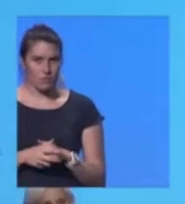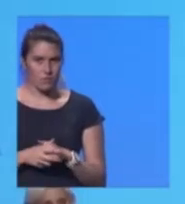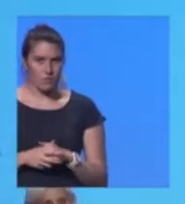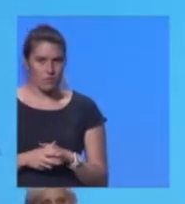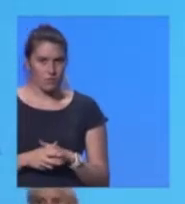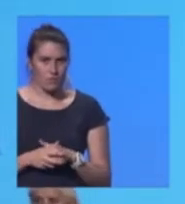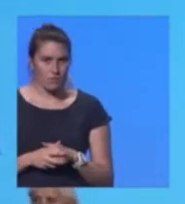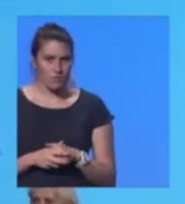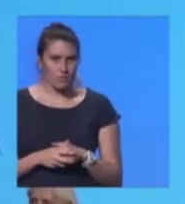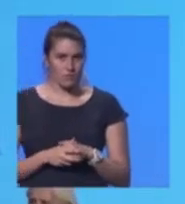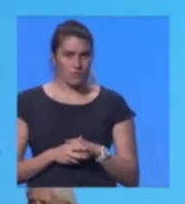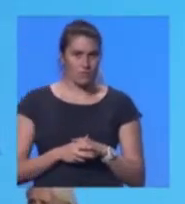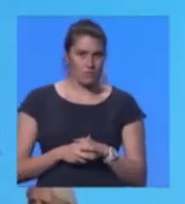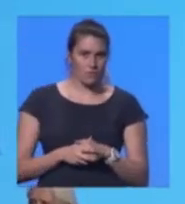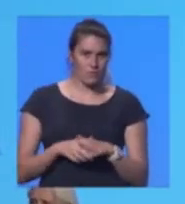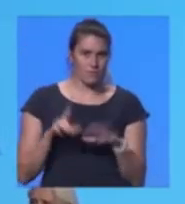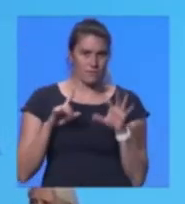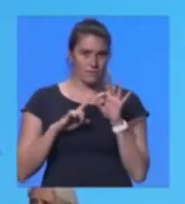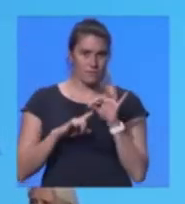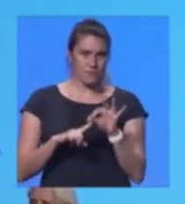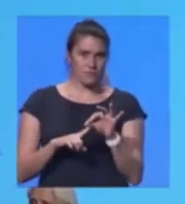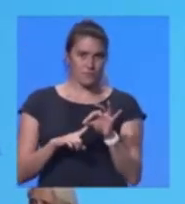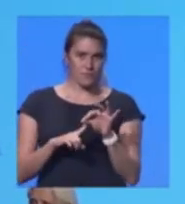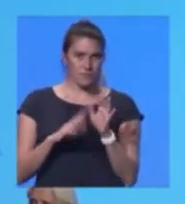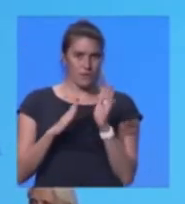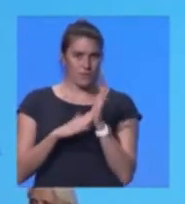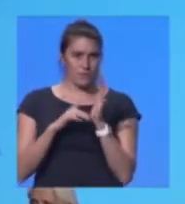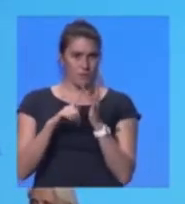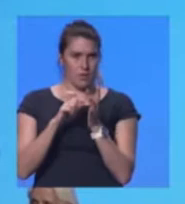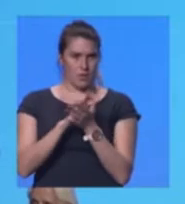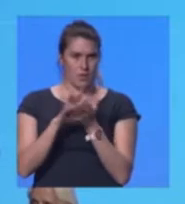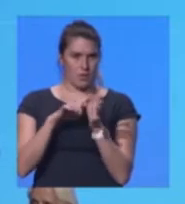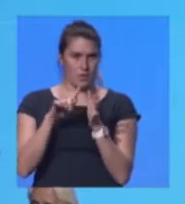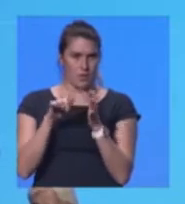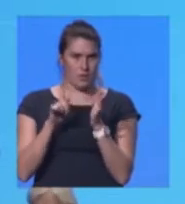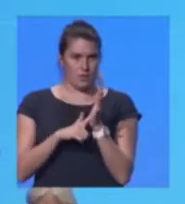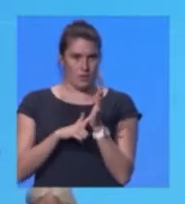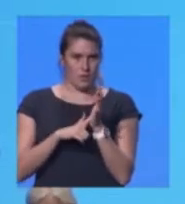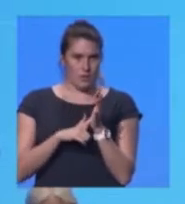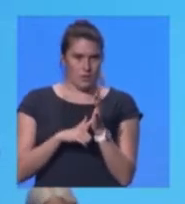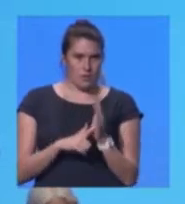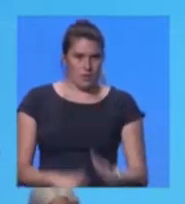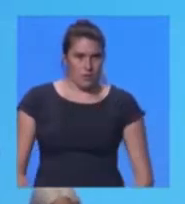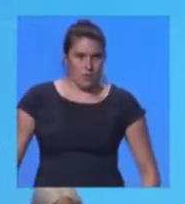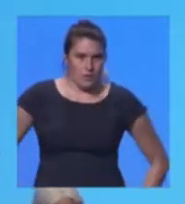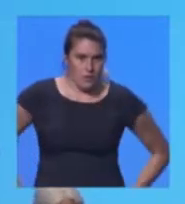Thank you, Chairman. We have a question from Michael Sanderson from Katamatide.